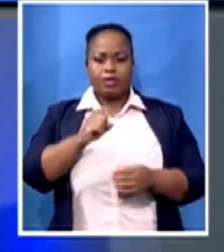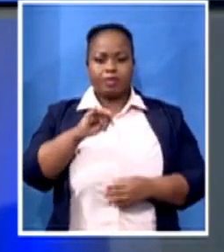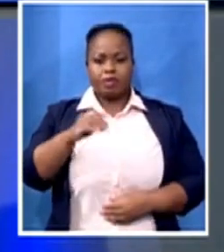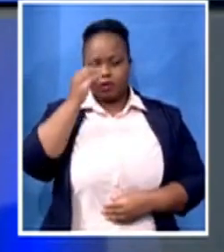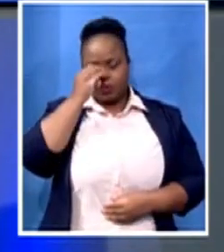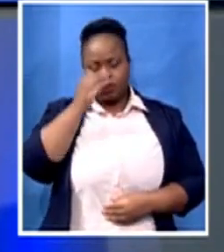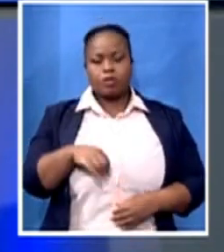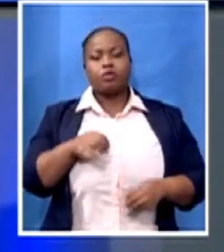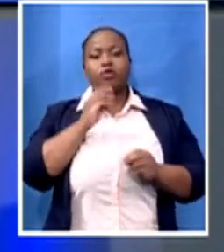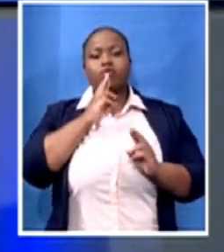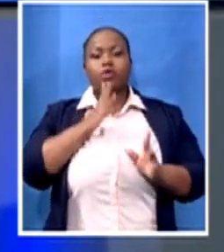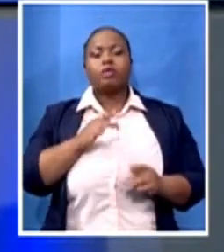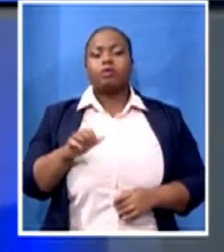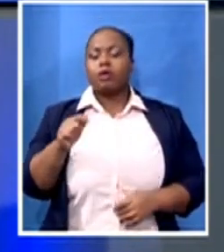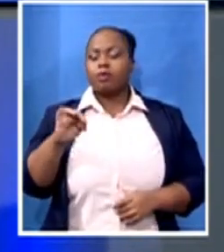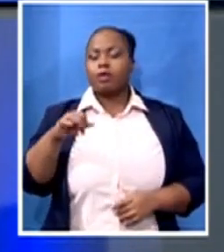Eastern Cape Health MEC.